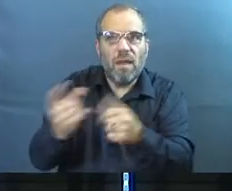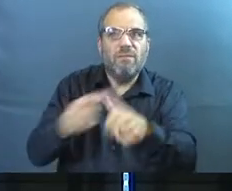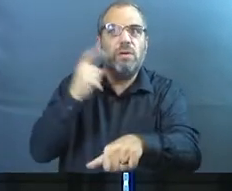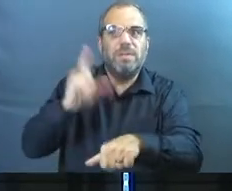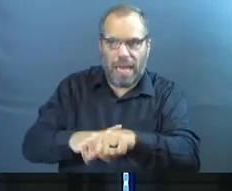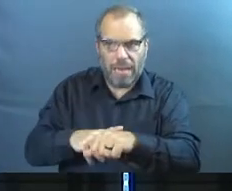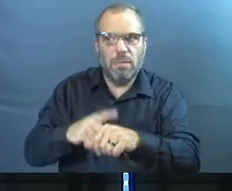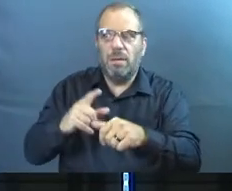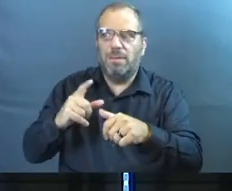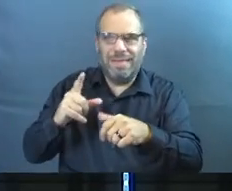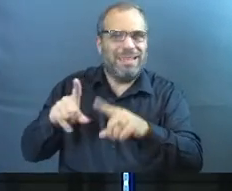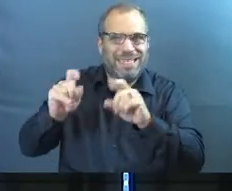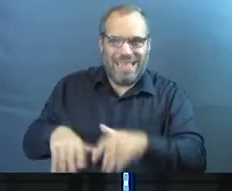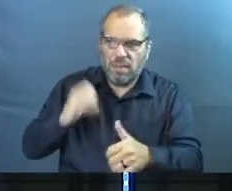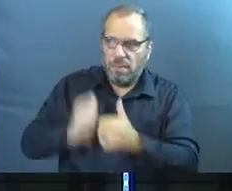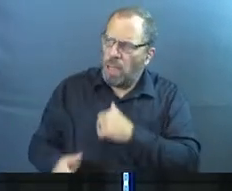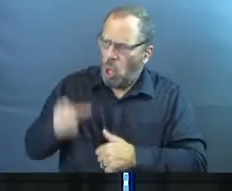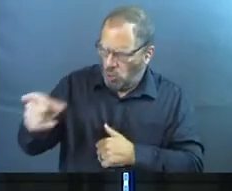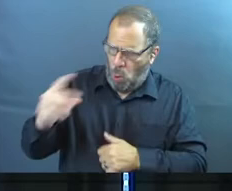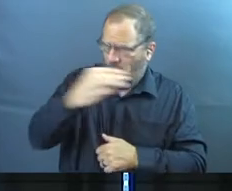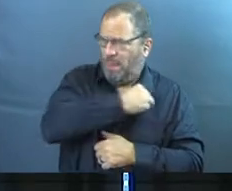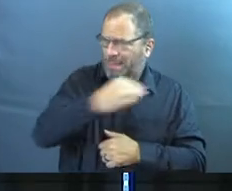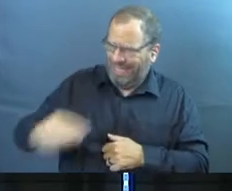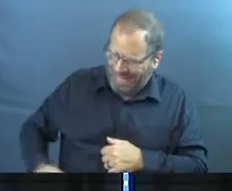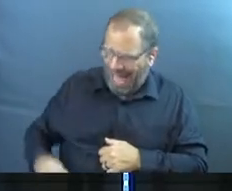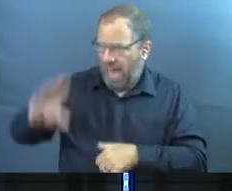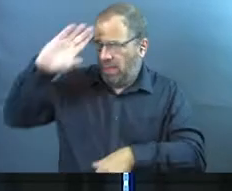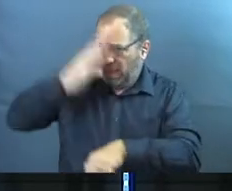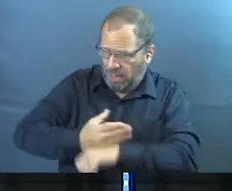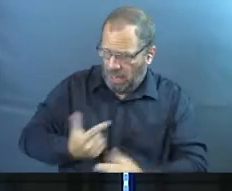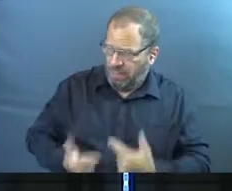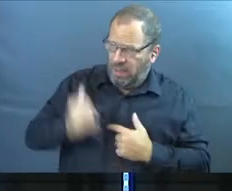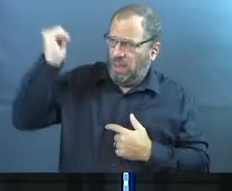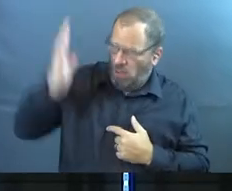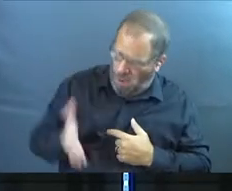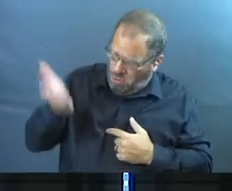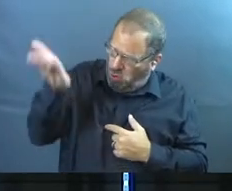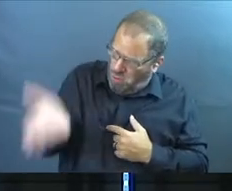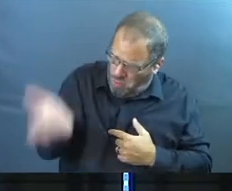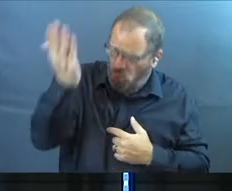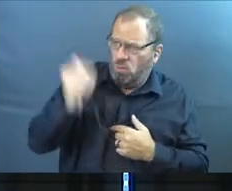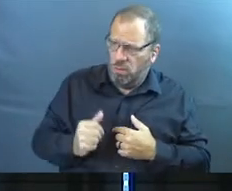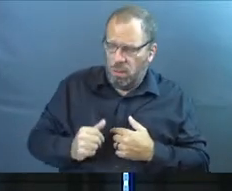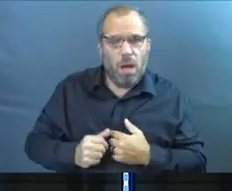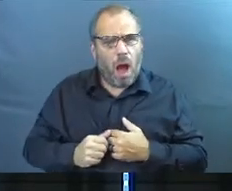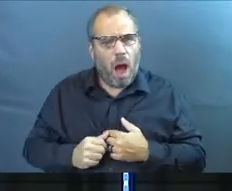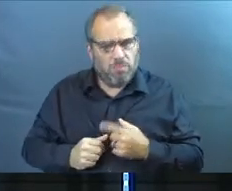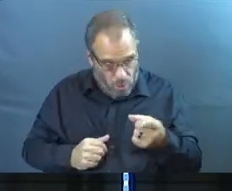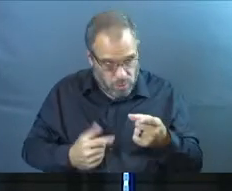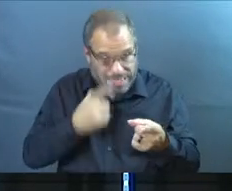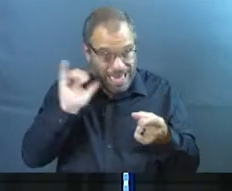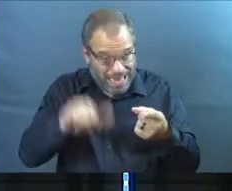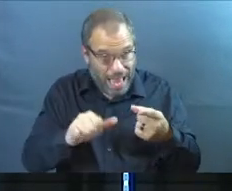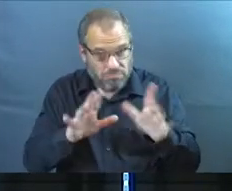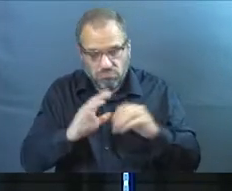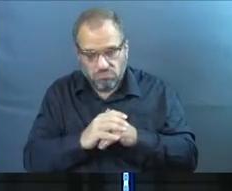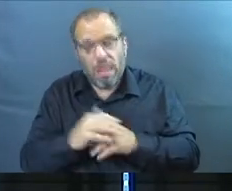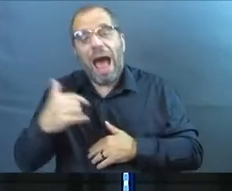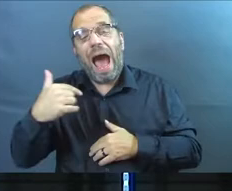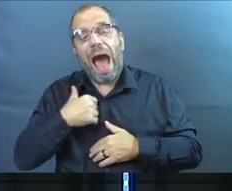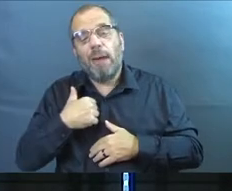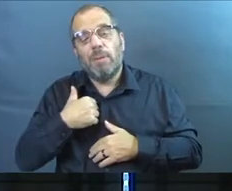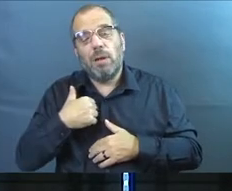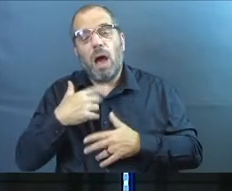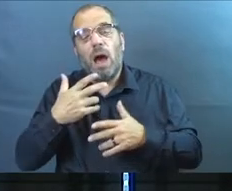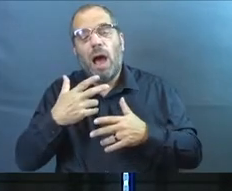actually passes the test. He says, you're the Messiah, the Son of the living God. And Jesus said, because you said that, I'm